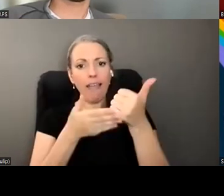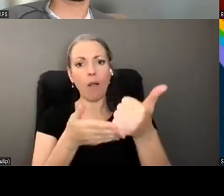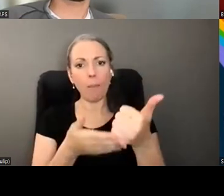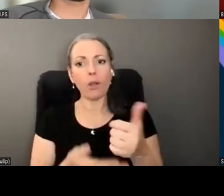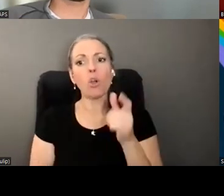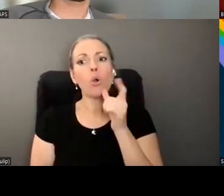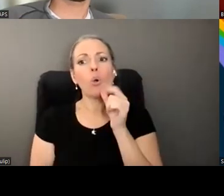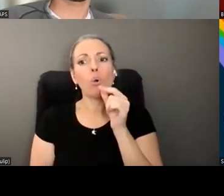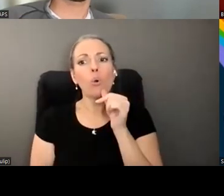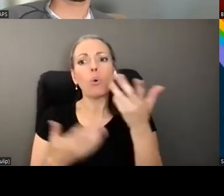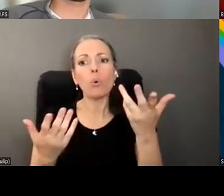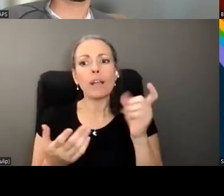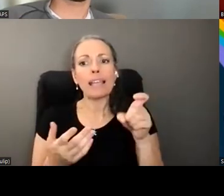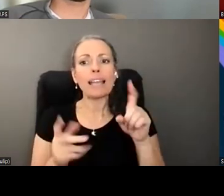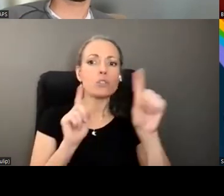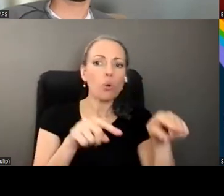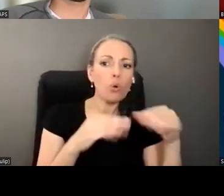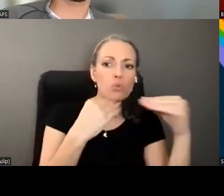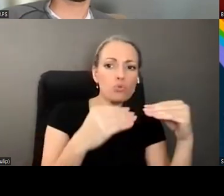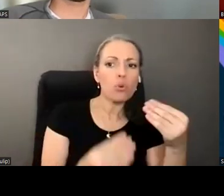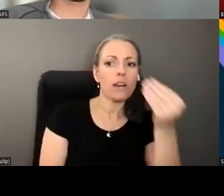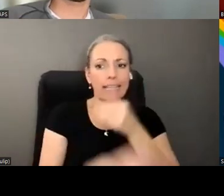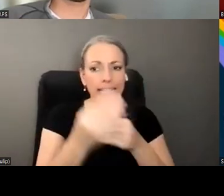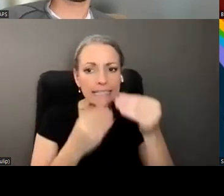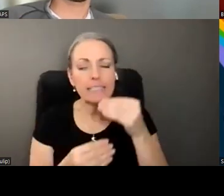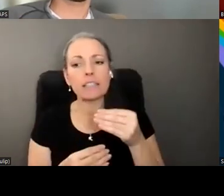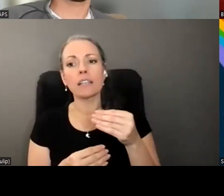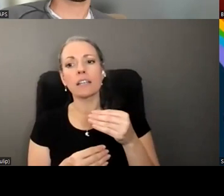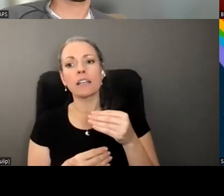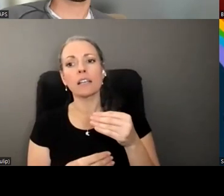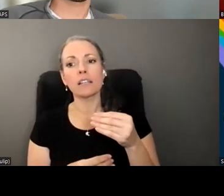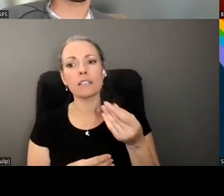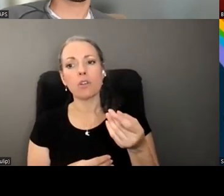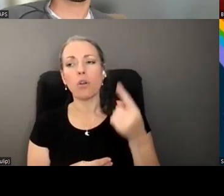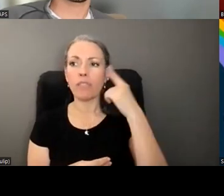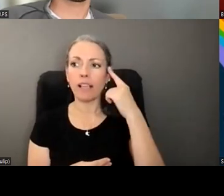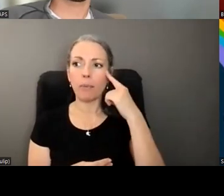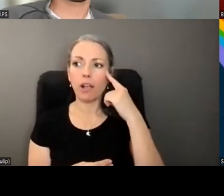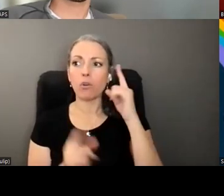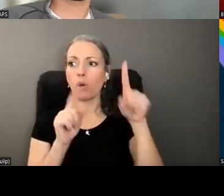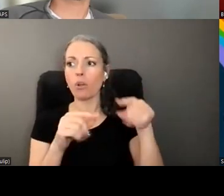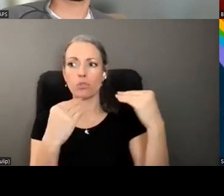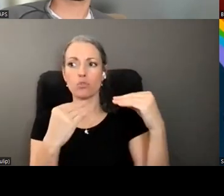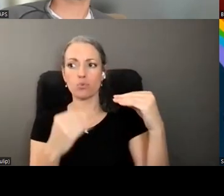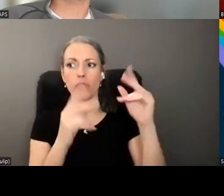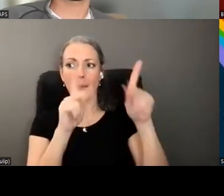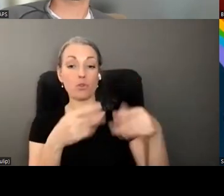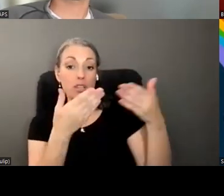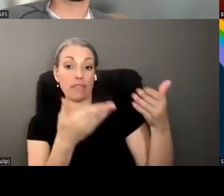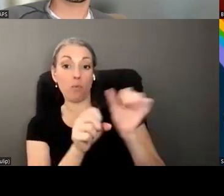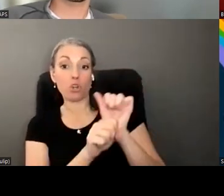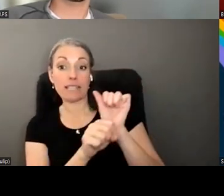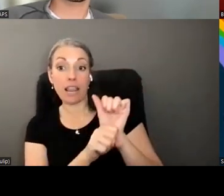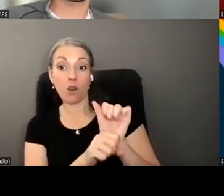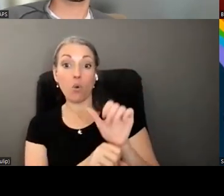to go out at some point he has to get food somehow right so even thinking about the grocery clerk at the the store or the